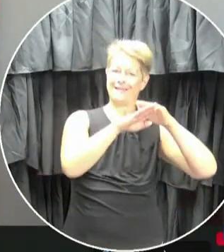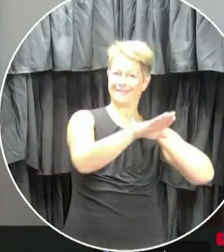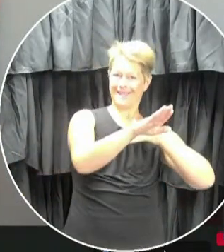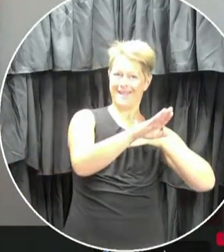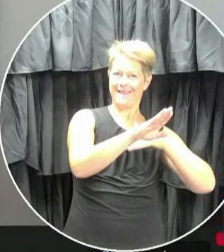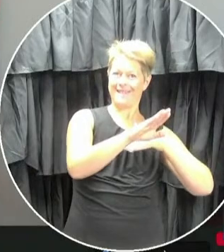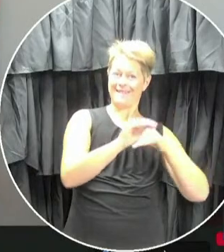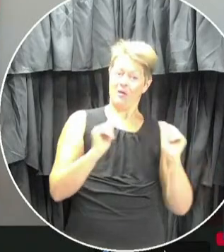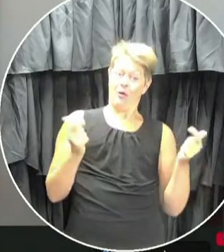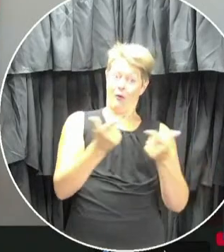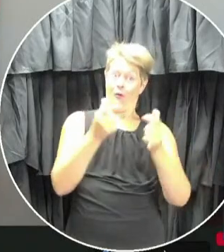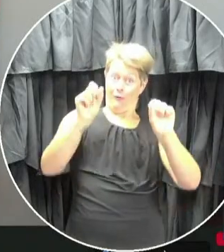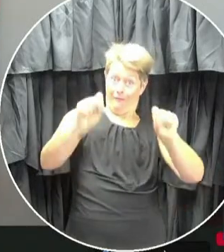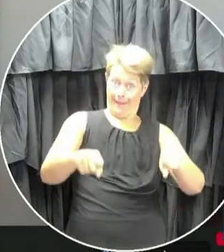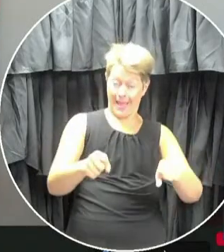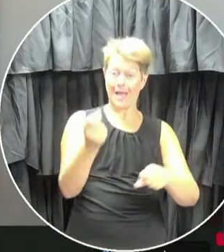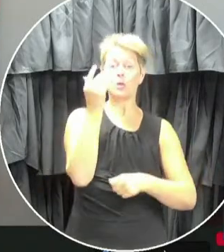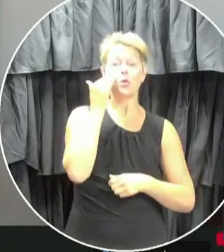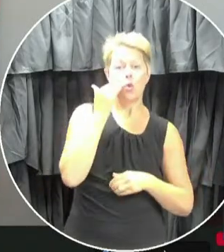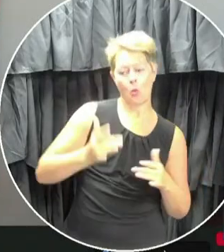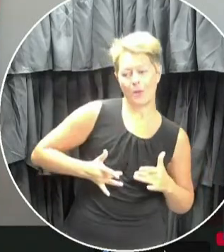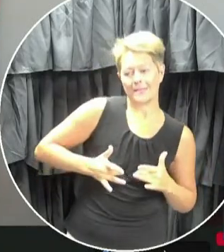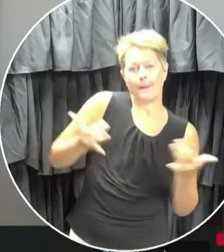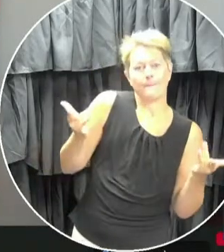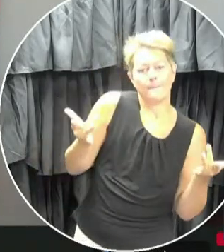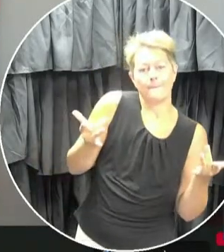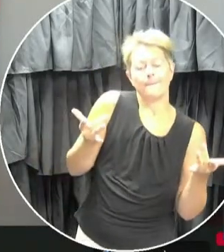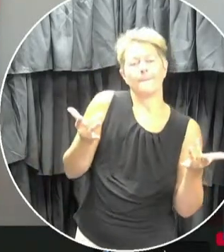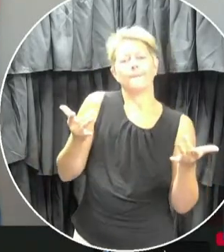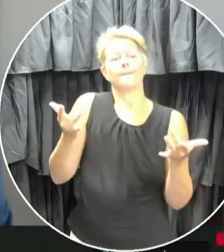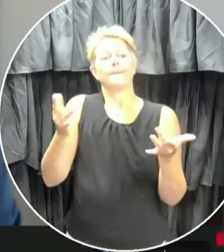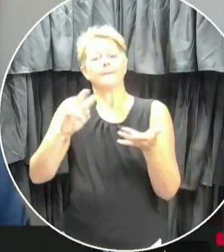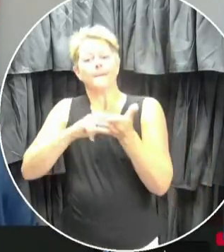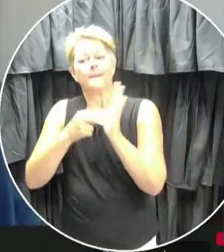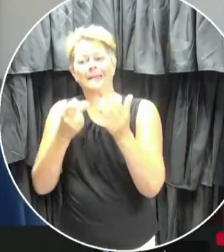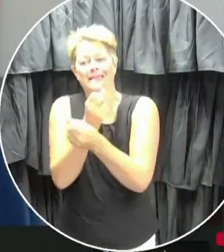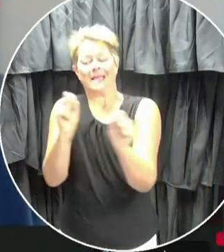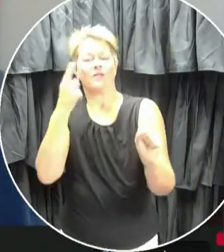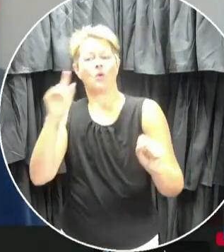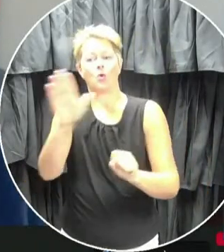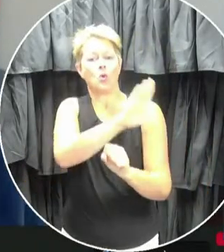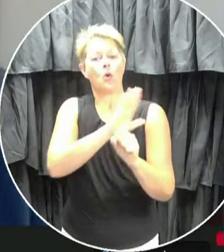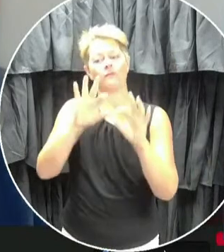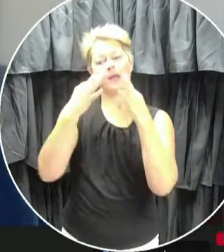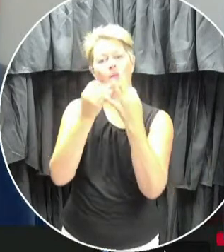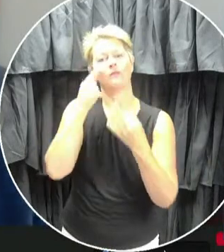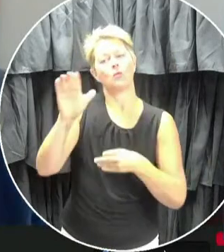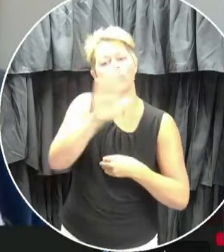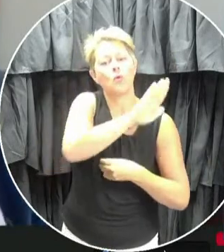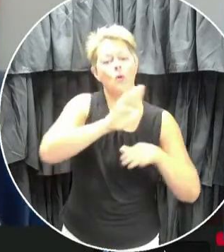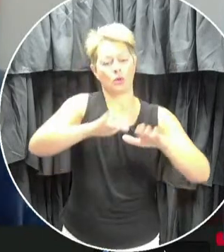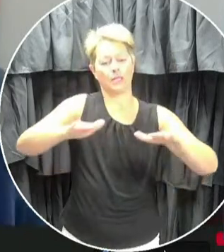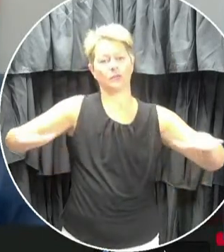can have the comfort and the security and safety in our families to send our children back to school. So this is a critical thing for us,